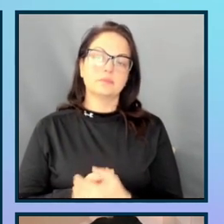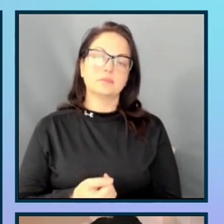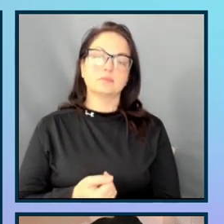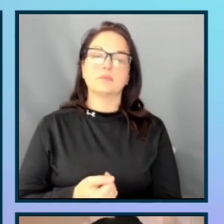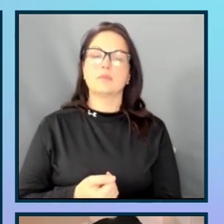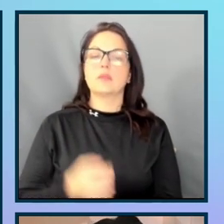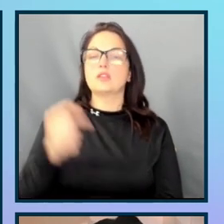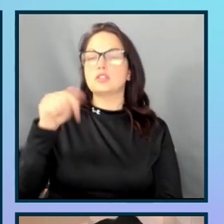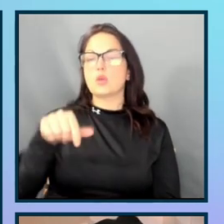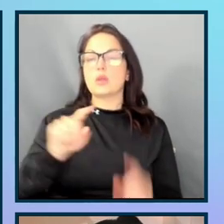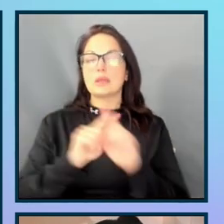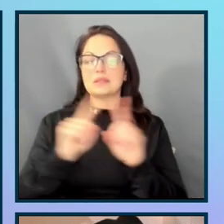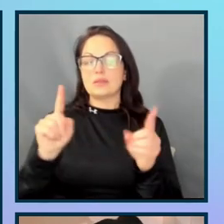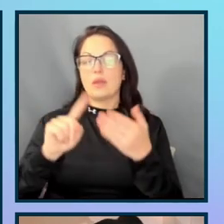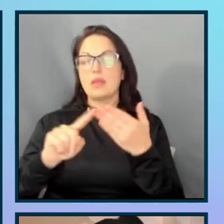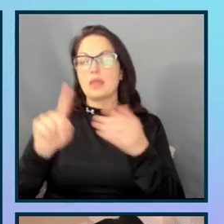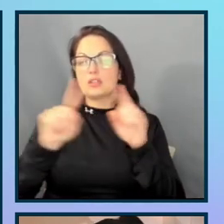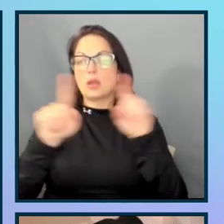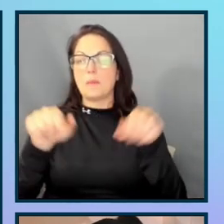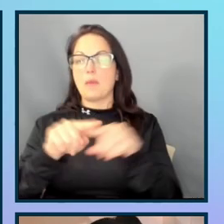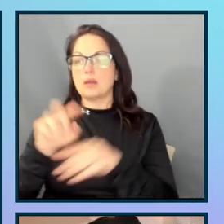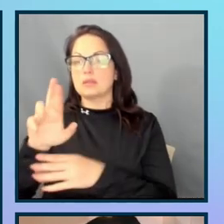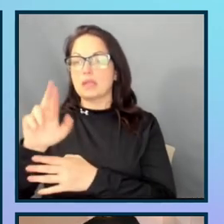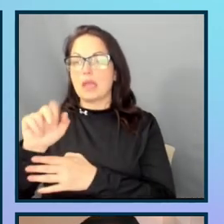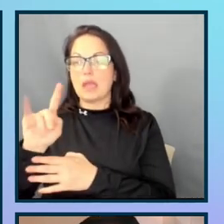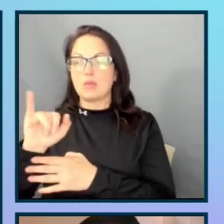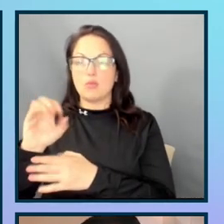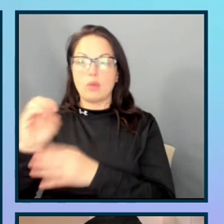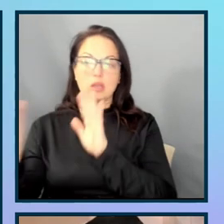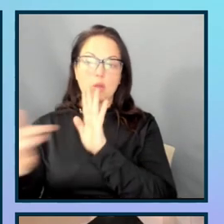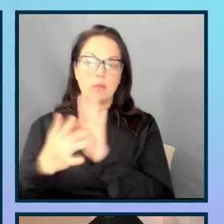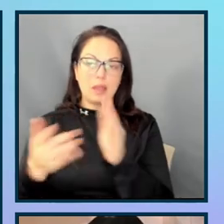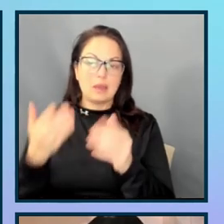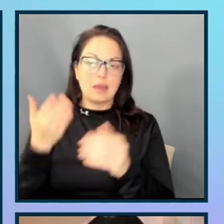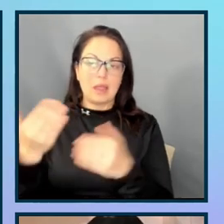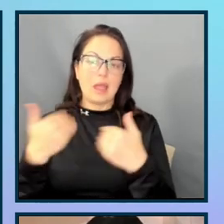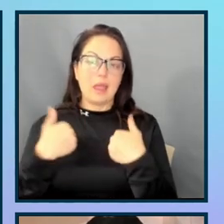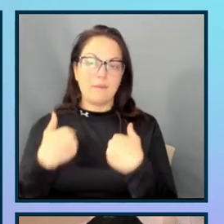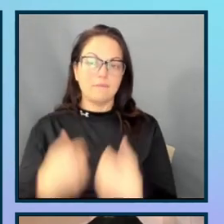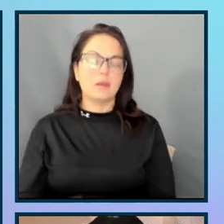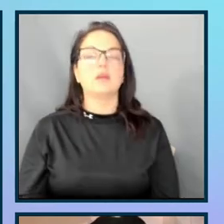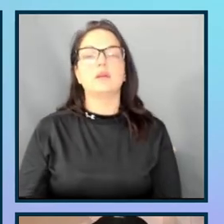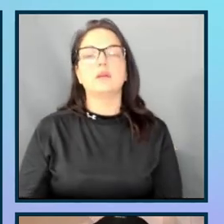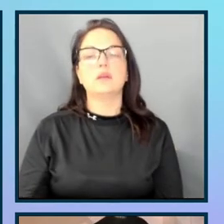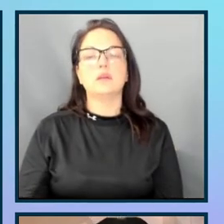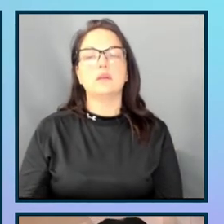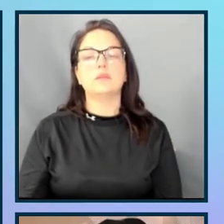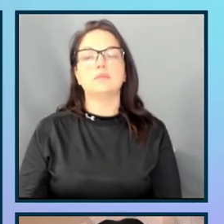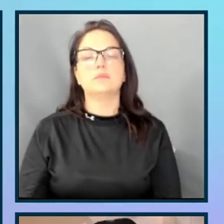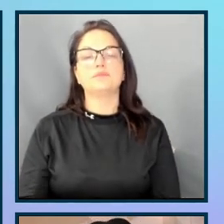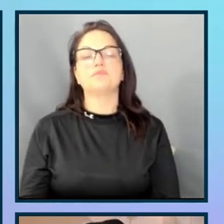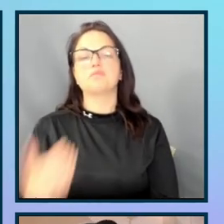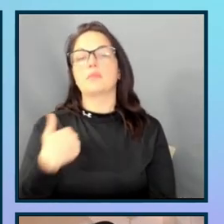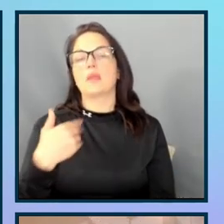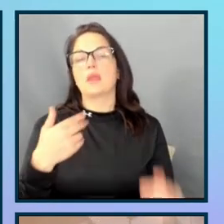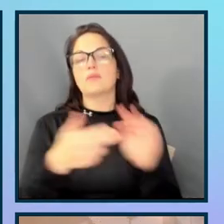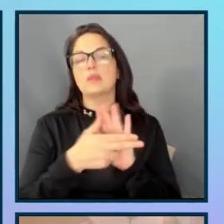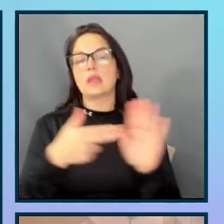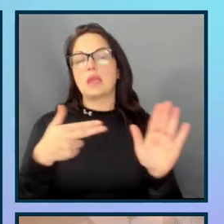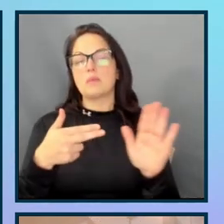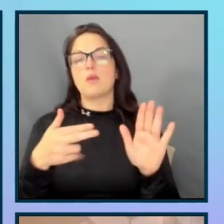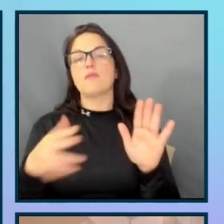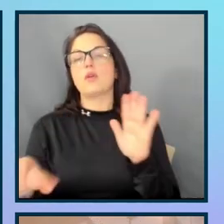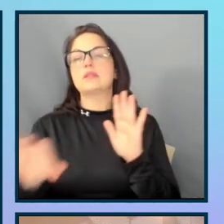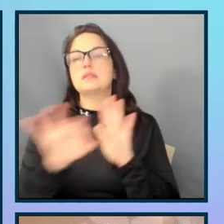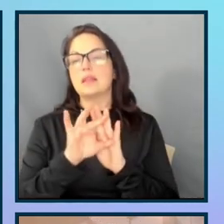and radio button. So, in here, I have a label for a select